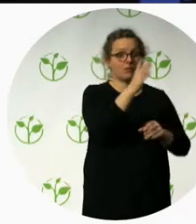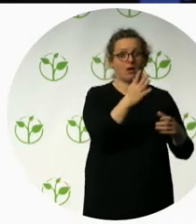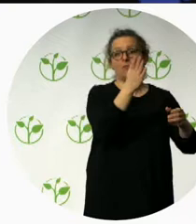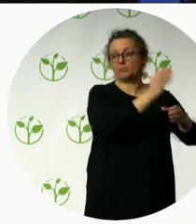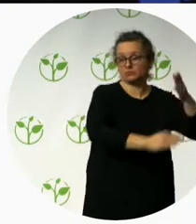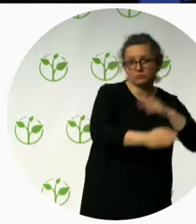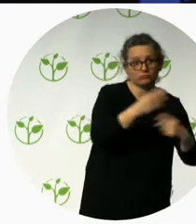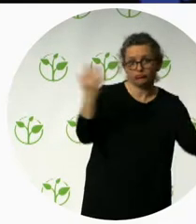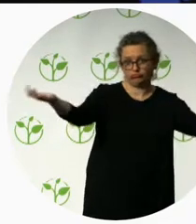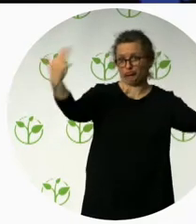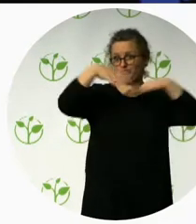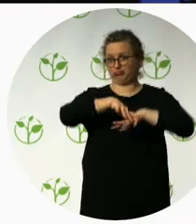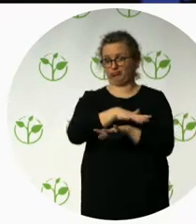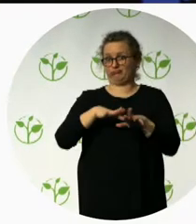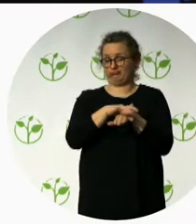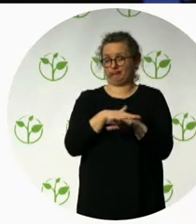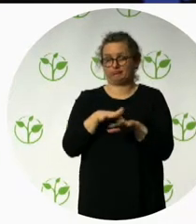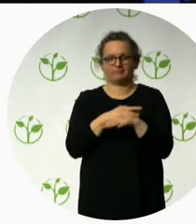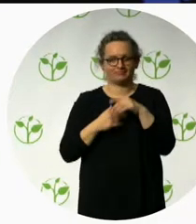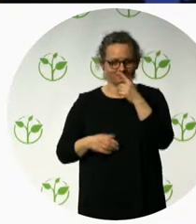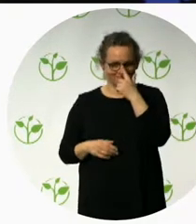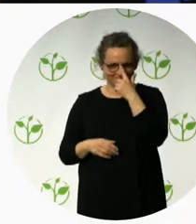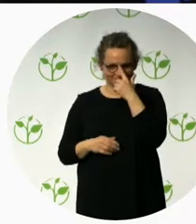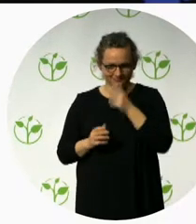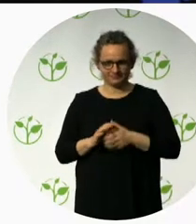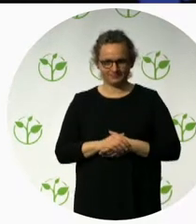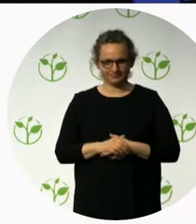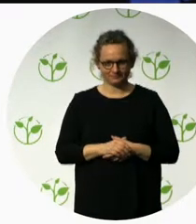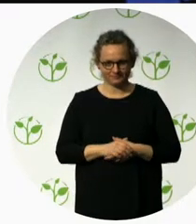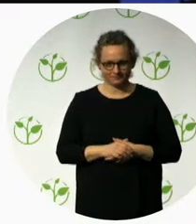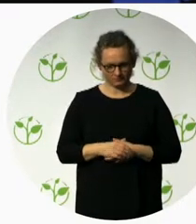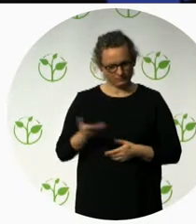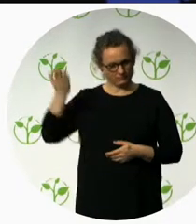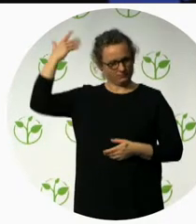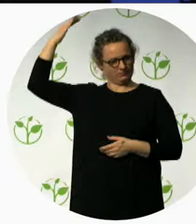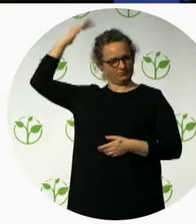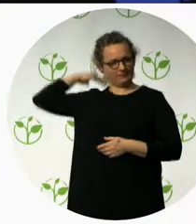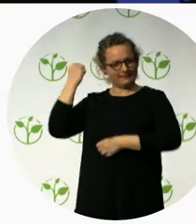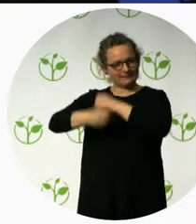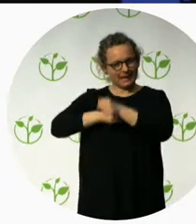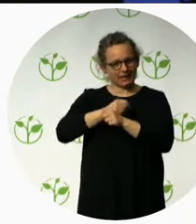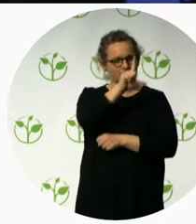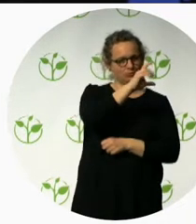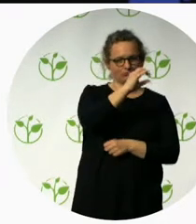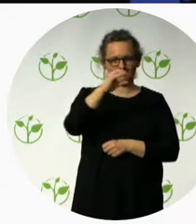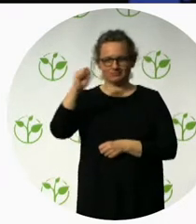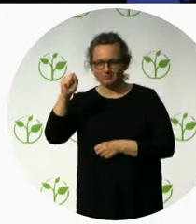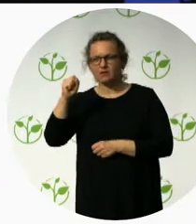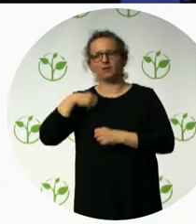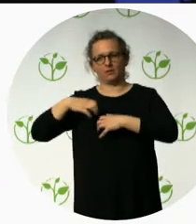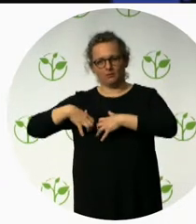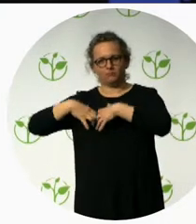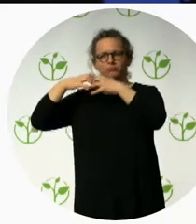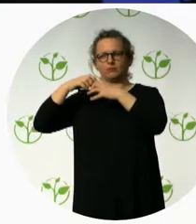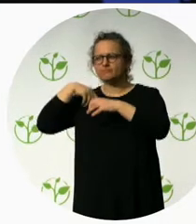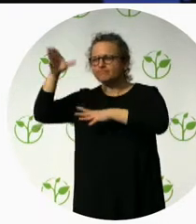Then, with this experience, we started the project Europe Without Barriers, which is actually a project founded, co-founded at the very